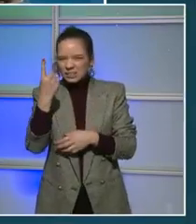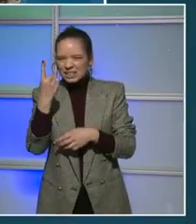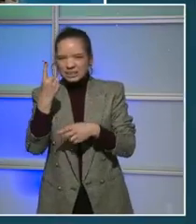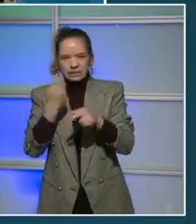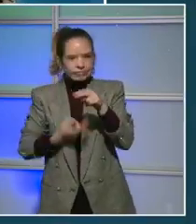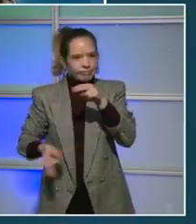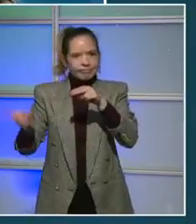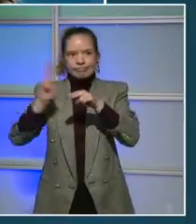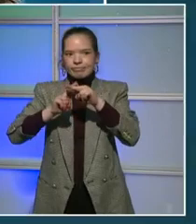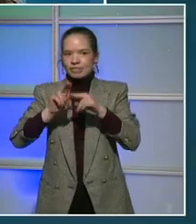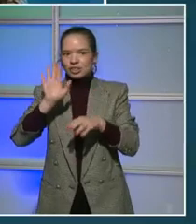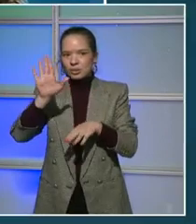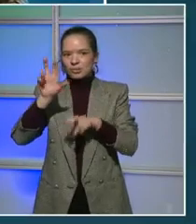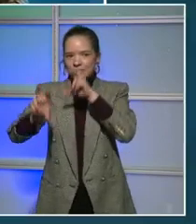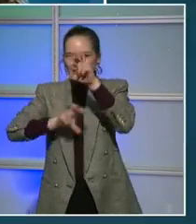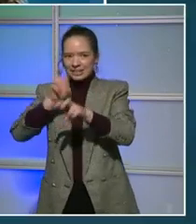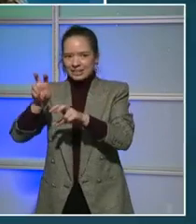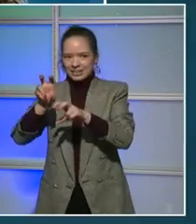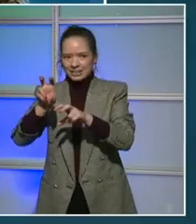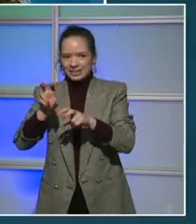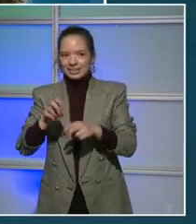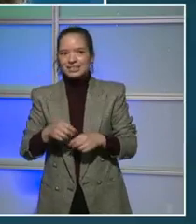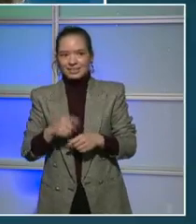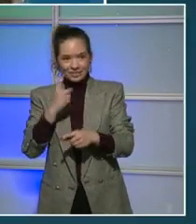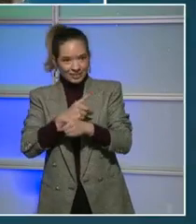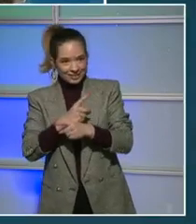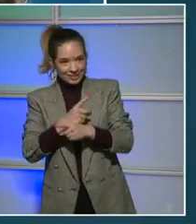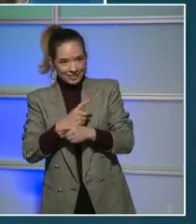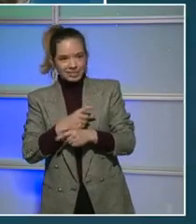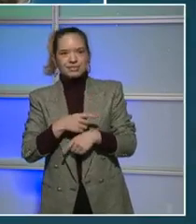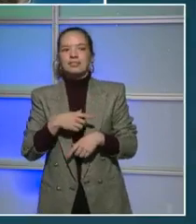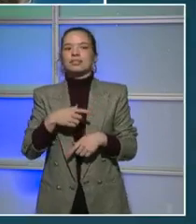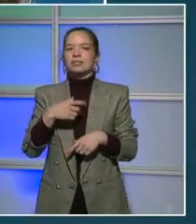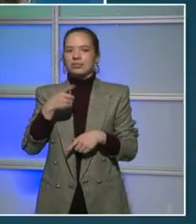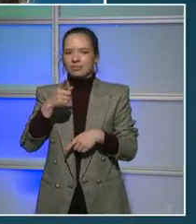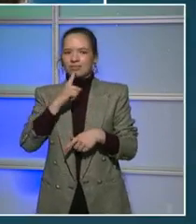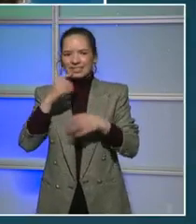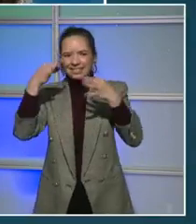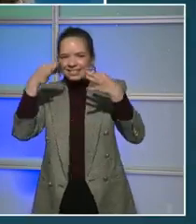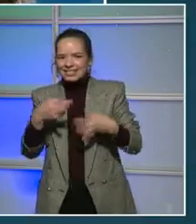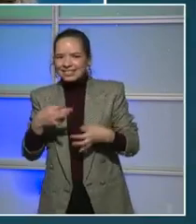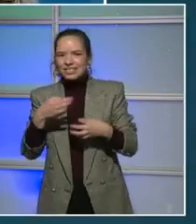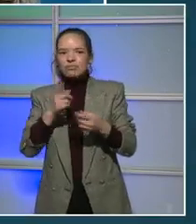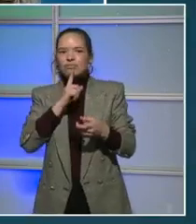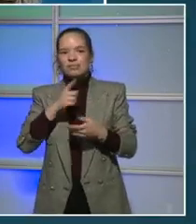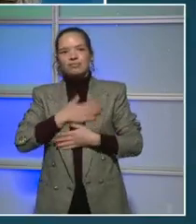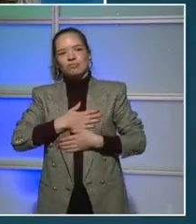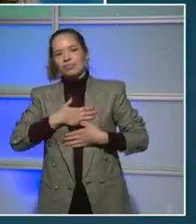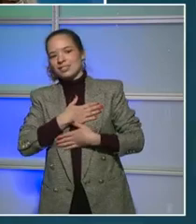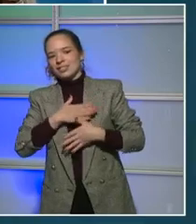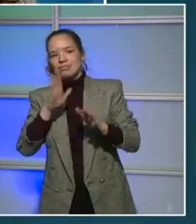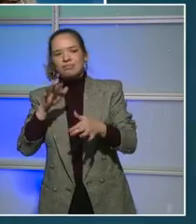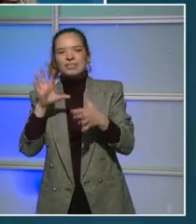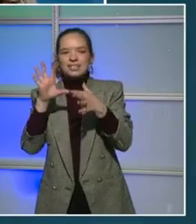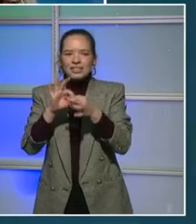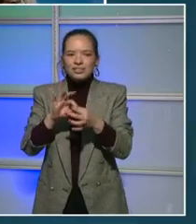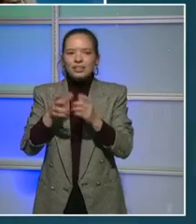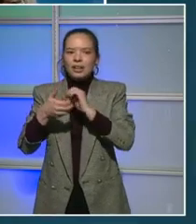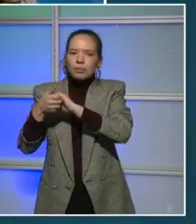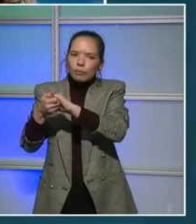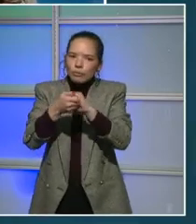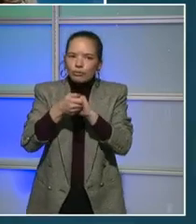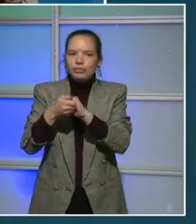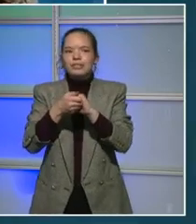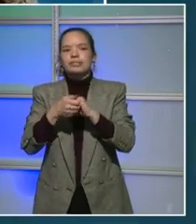So as a group, we all agreed that it was just really enjoyable just to connect and collaborate with other education and healthcare